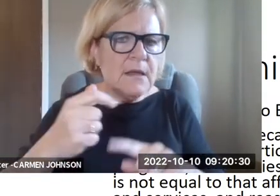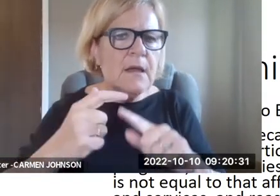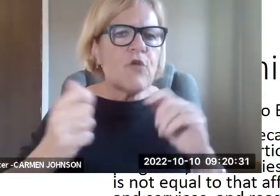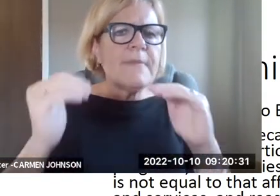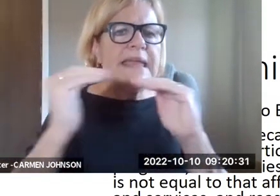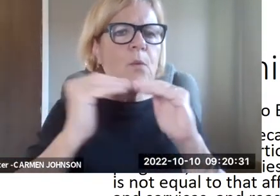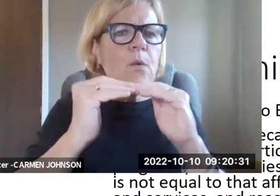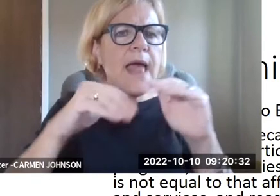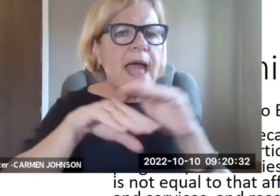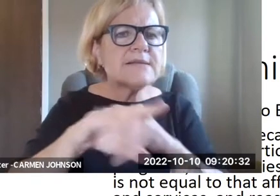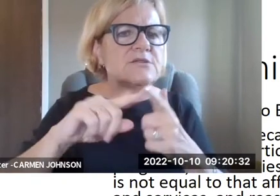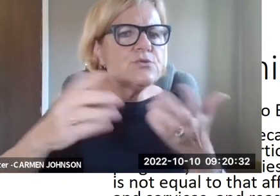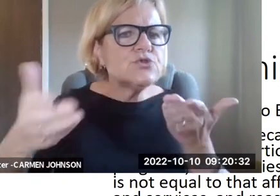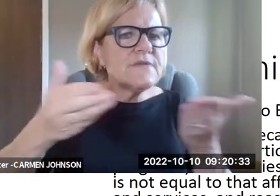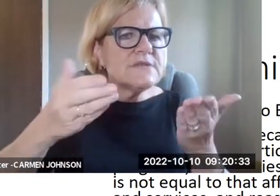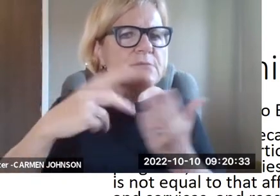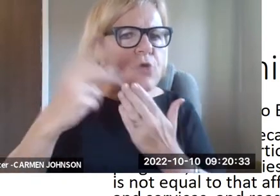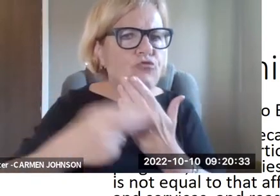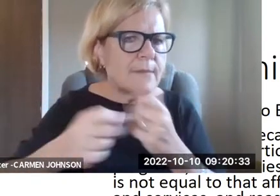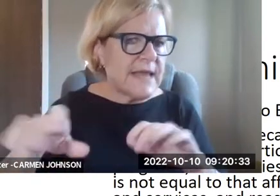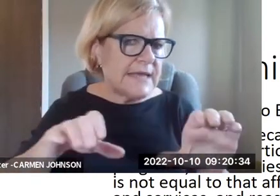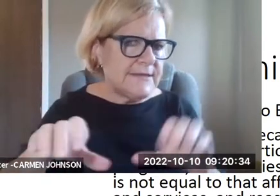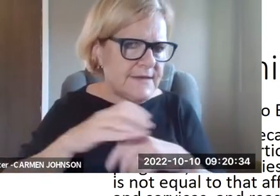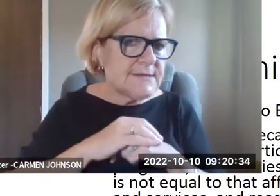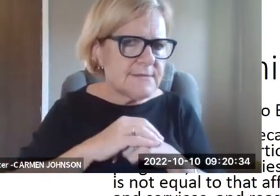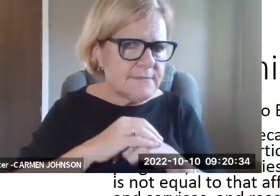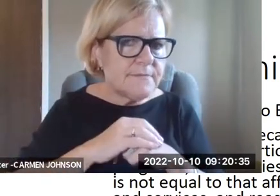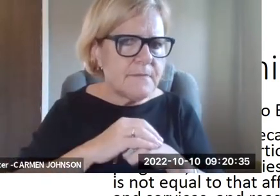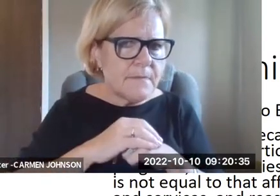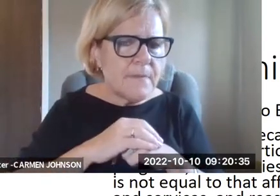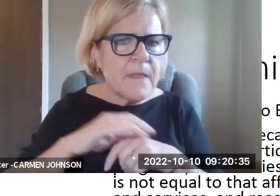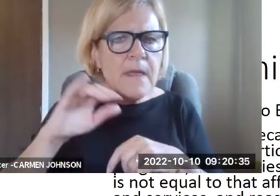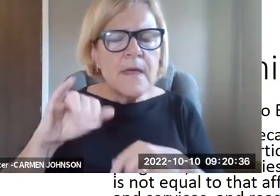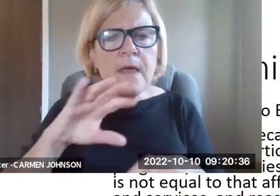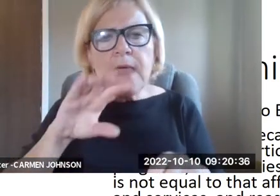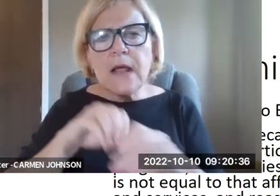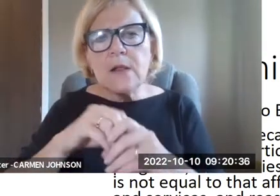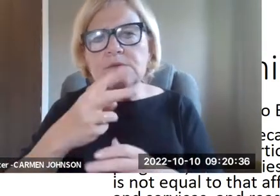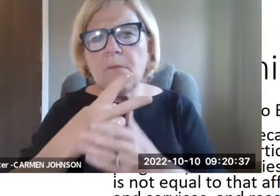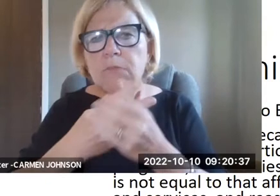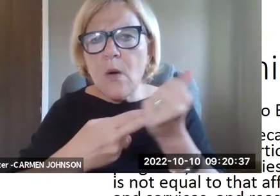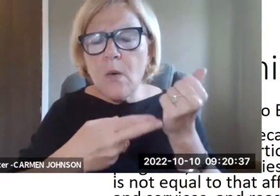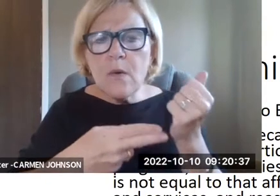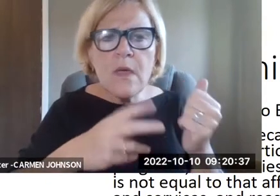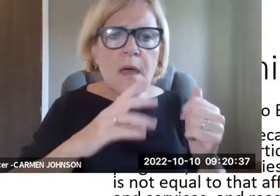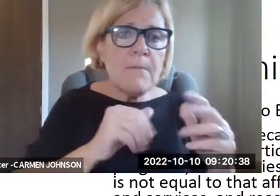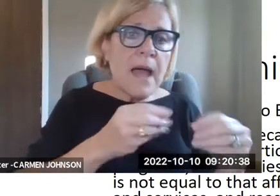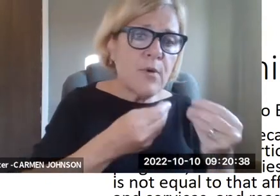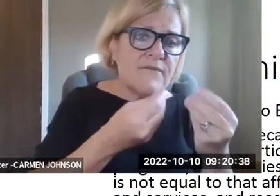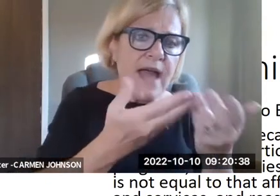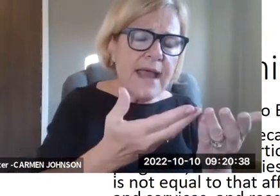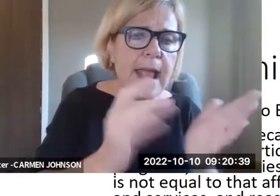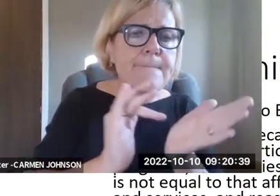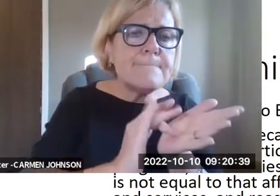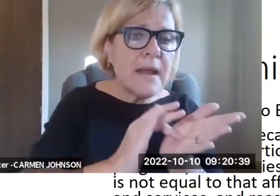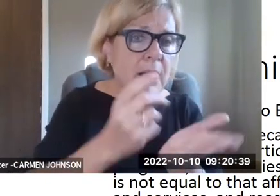steps to avoid excluding prisoners with disabilities from equal access to services, programs, and